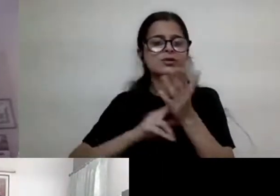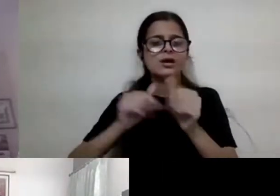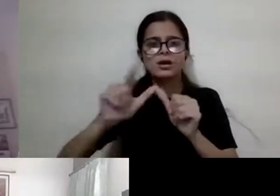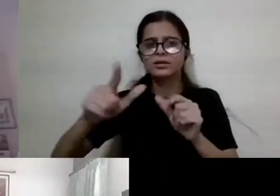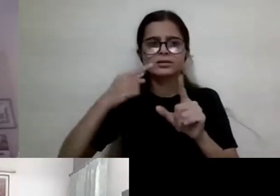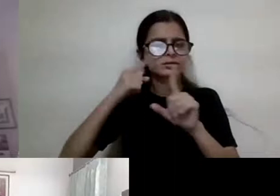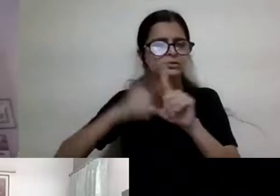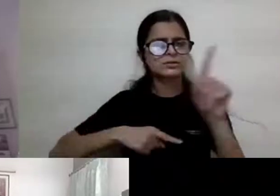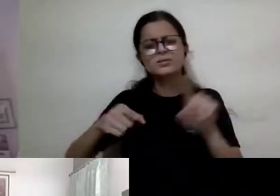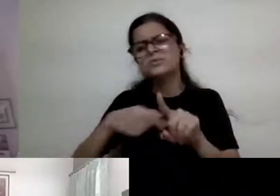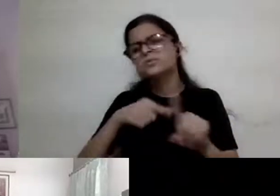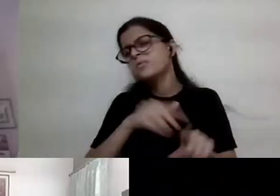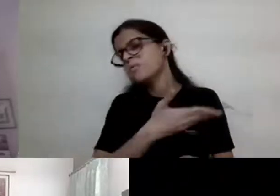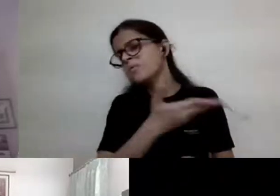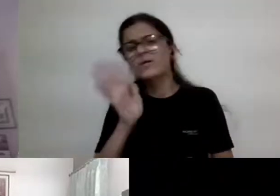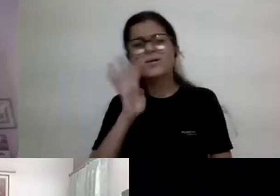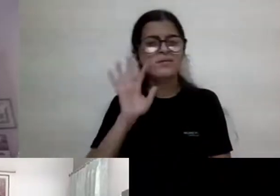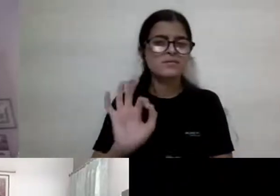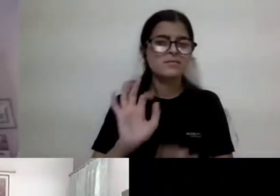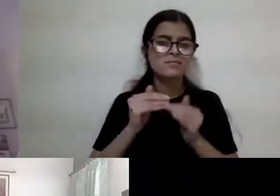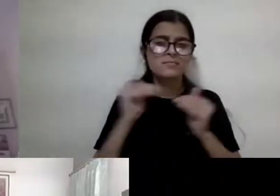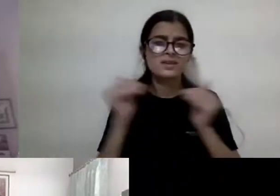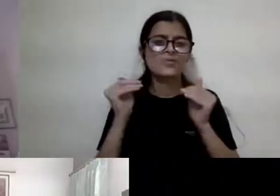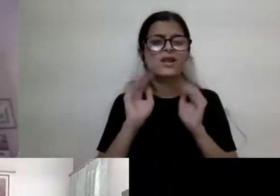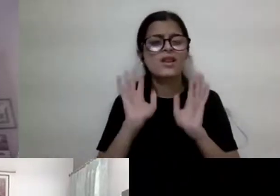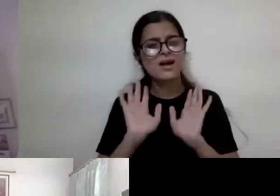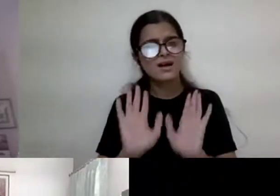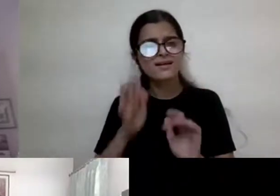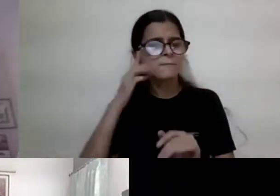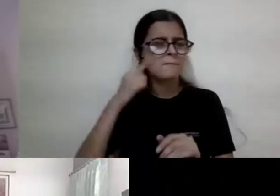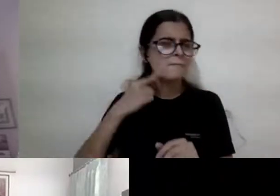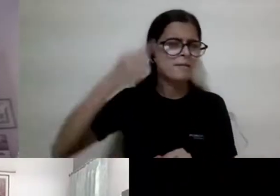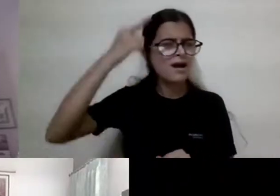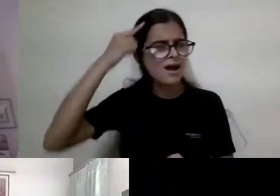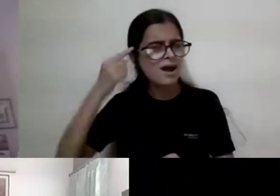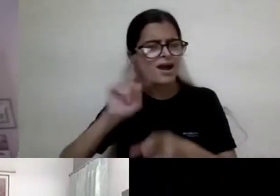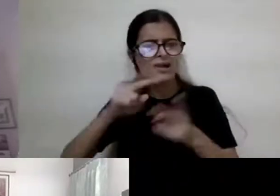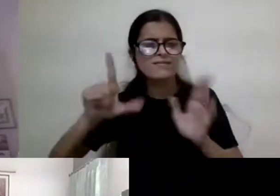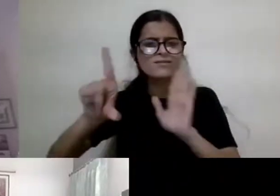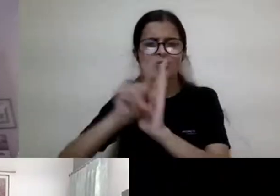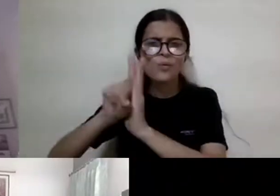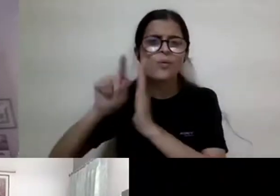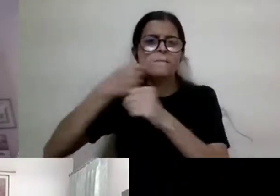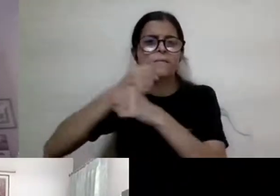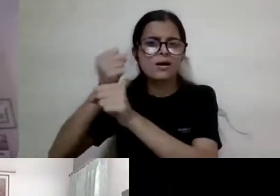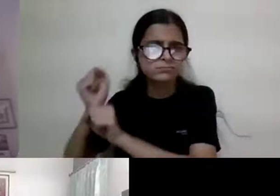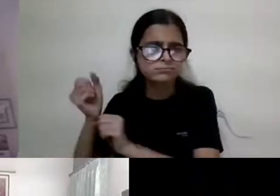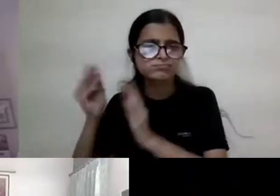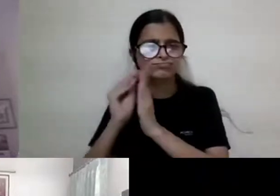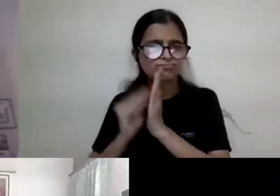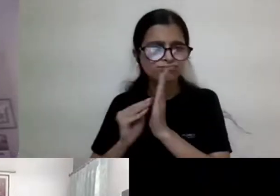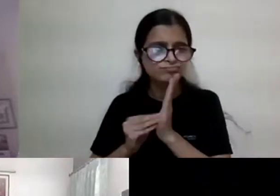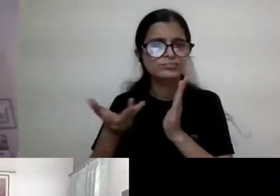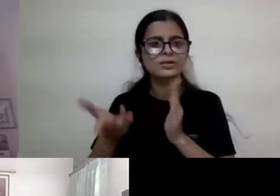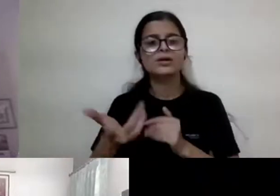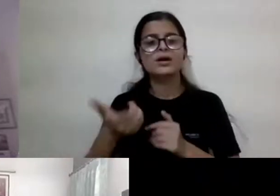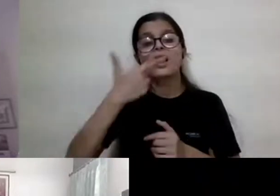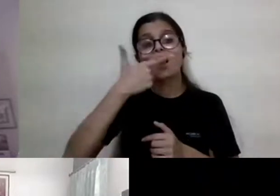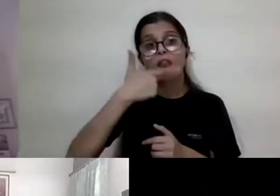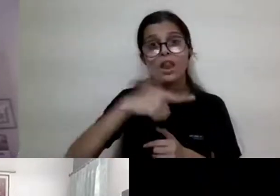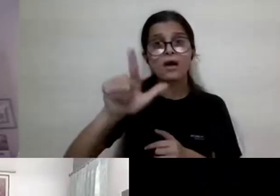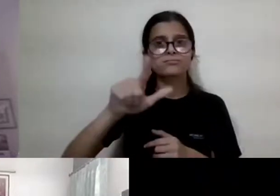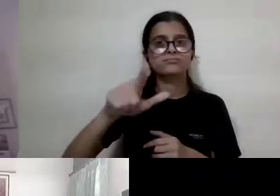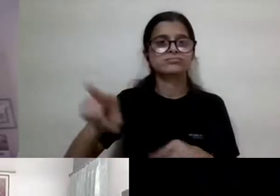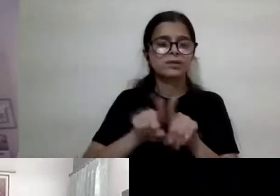States and elsewhere, and sort of saying that the law, the laws that were written didn't allow for this intersection